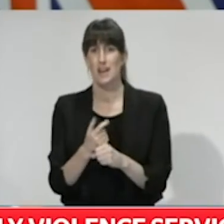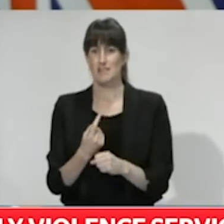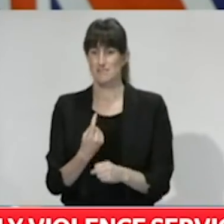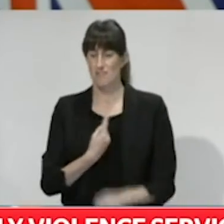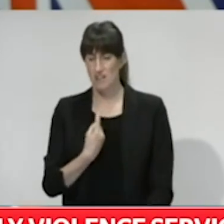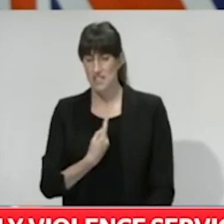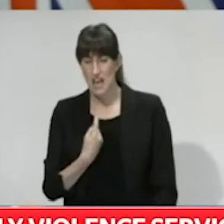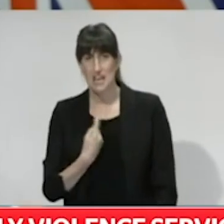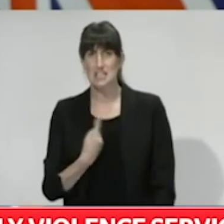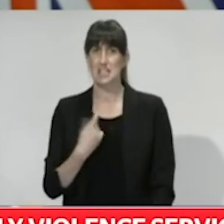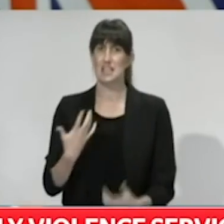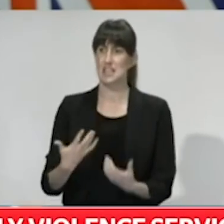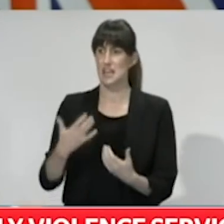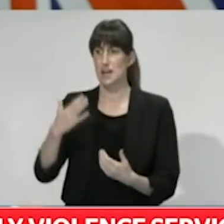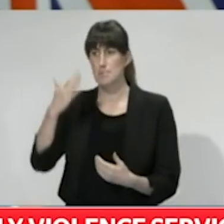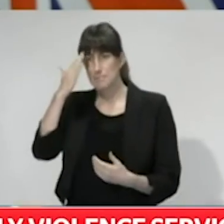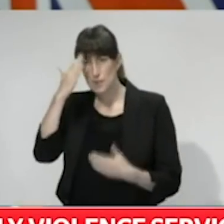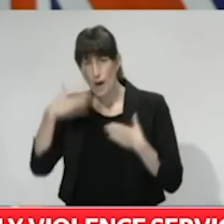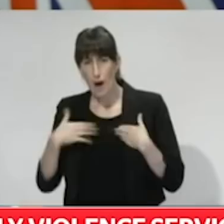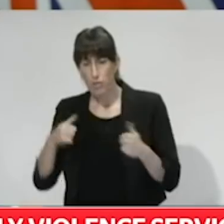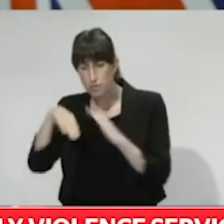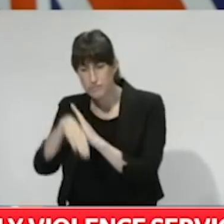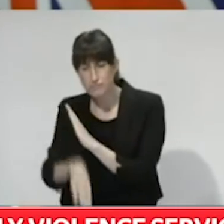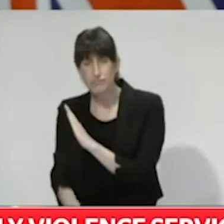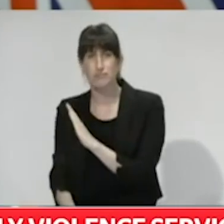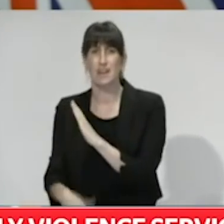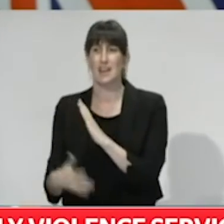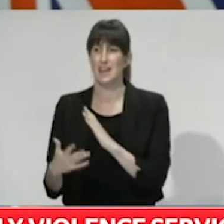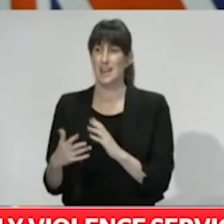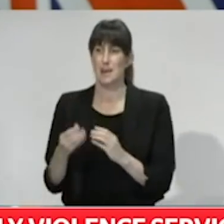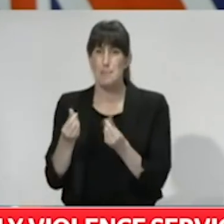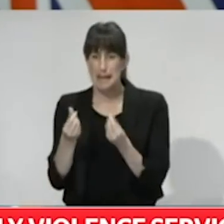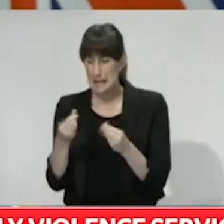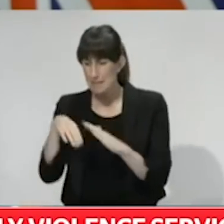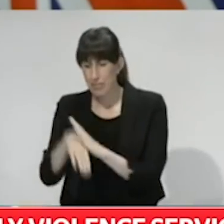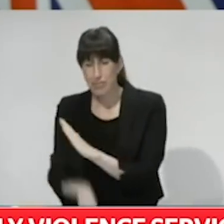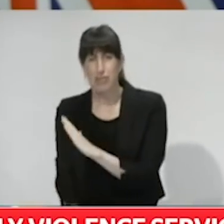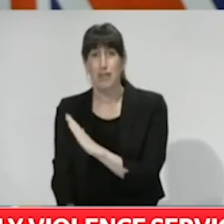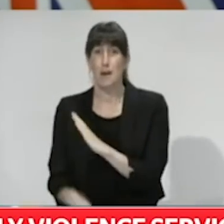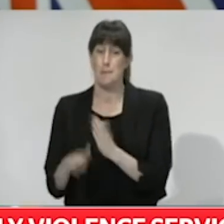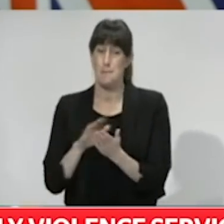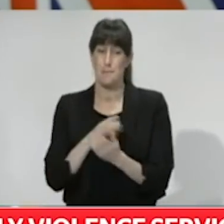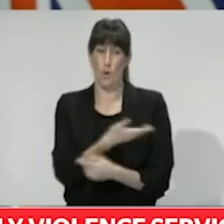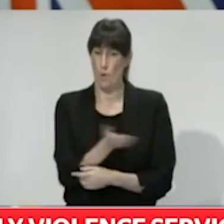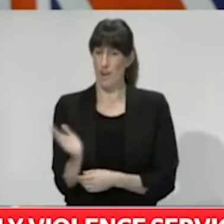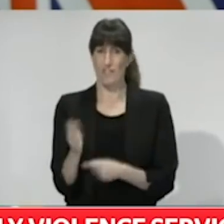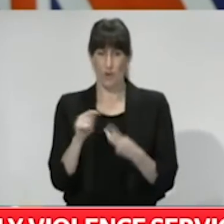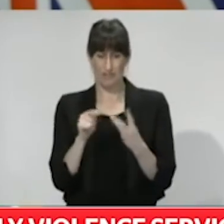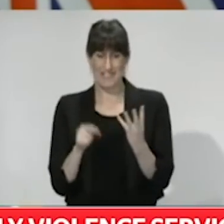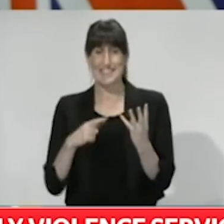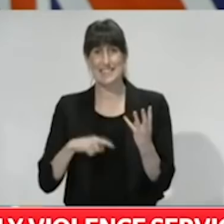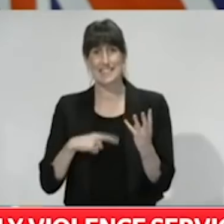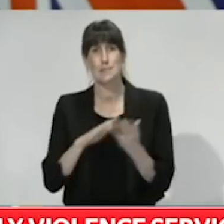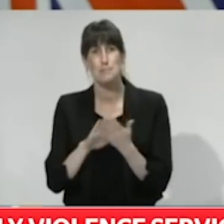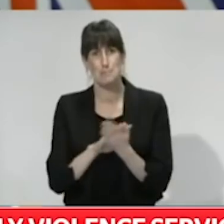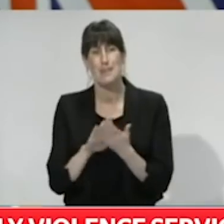fertile ground for family violence. These conditions are going to be with us for some time and we have to be ready for